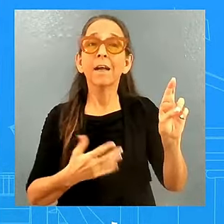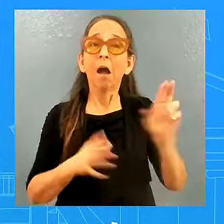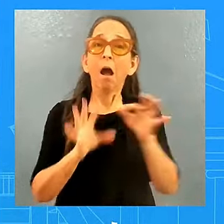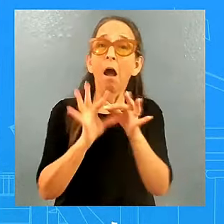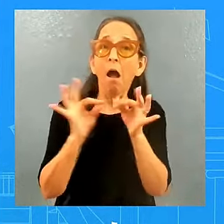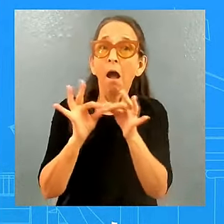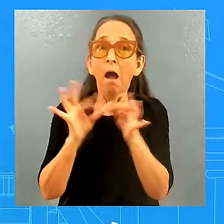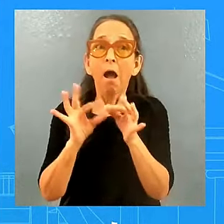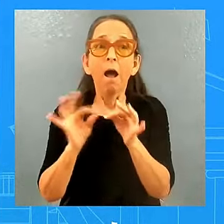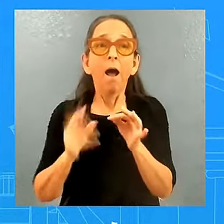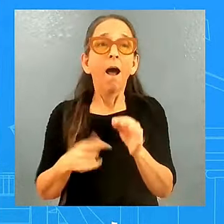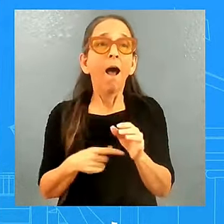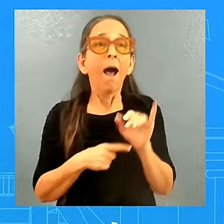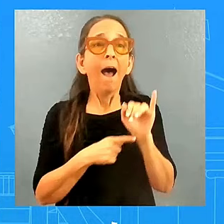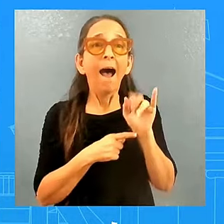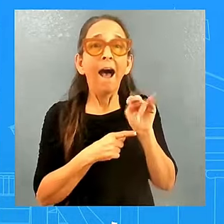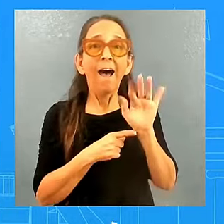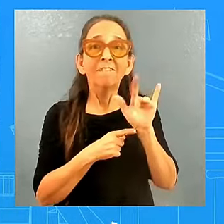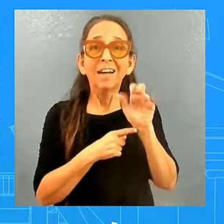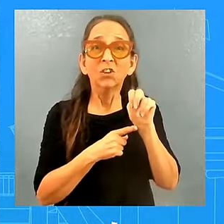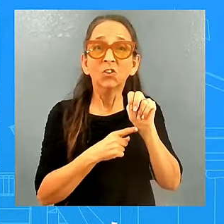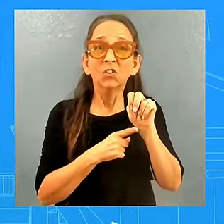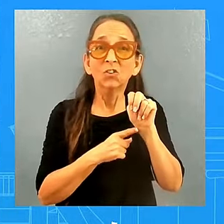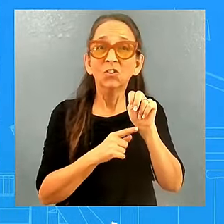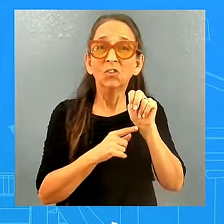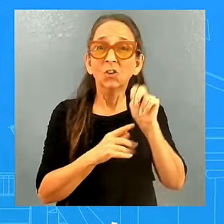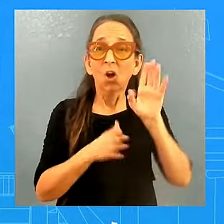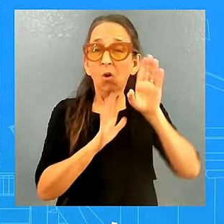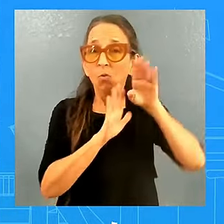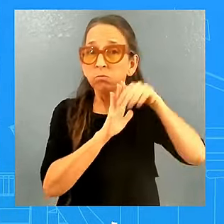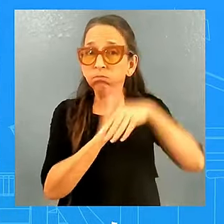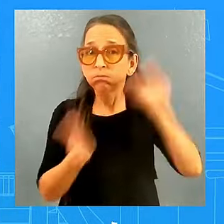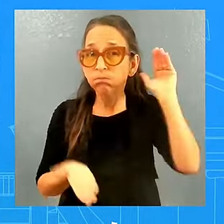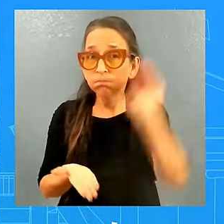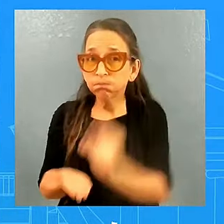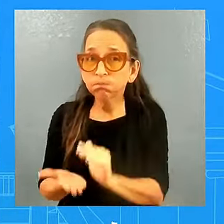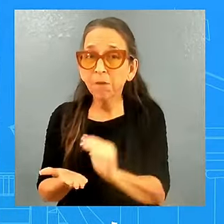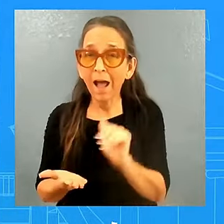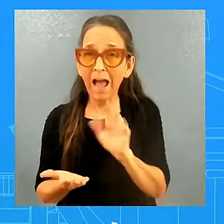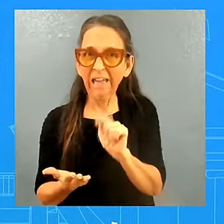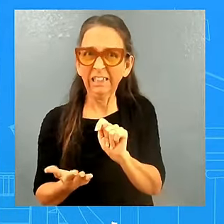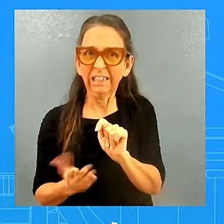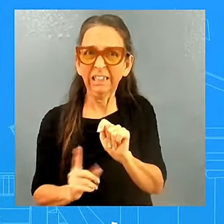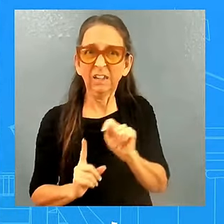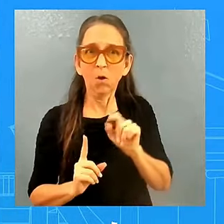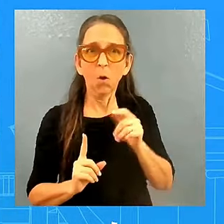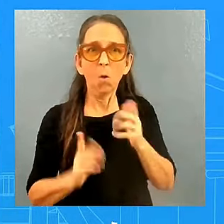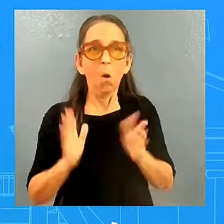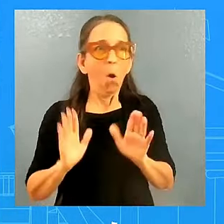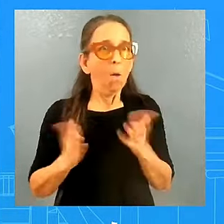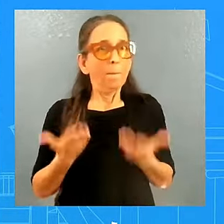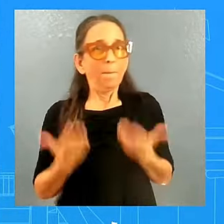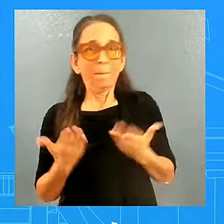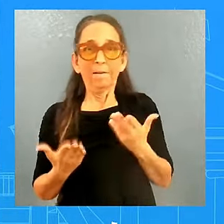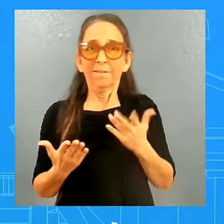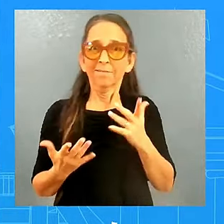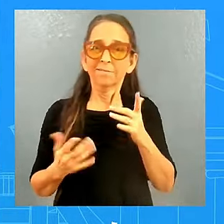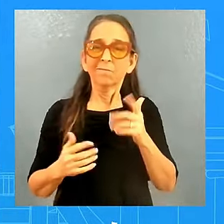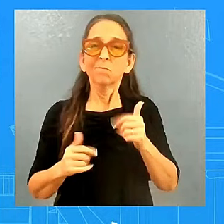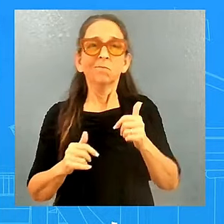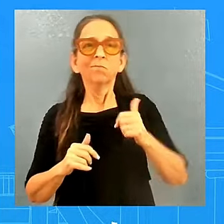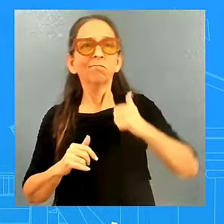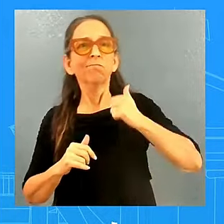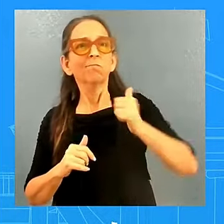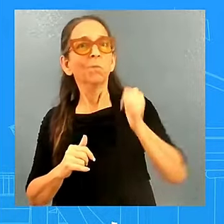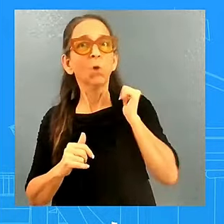have any plans to take any actions to safeguard some of the measures such as, you know, clean energy investments for instance? So